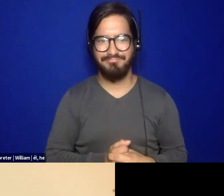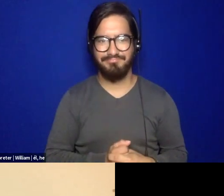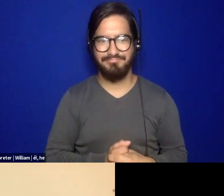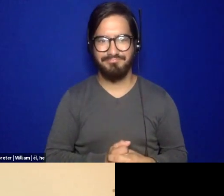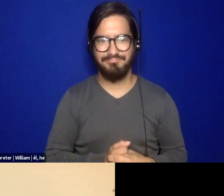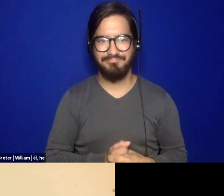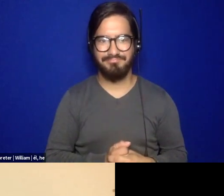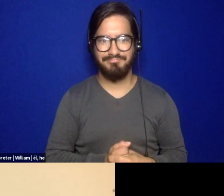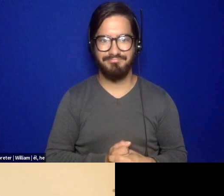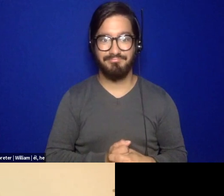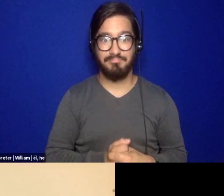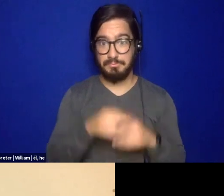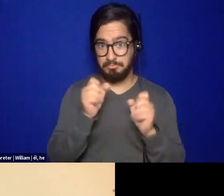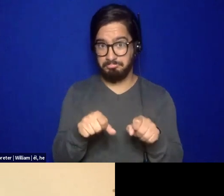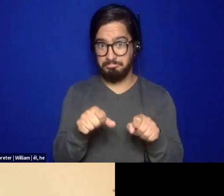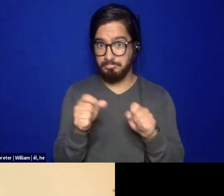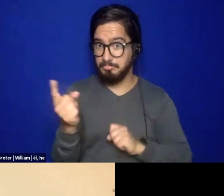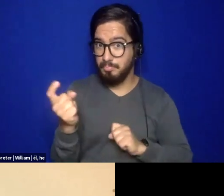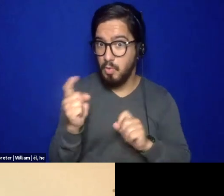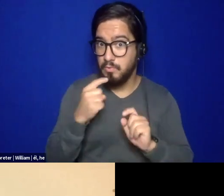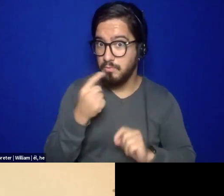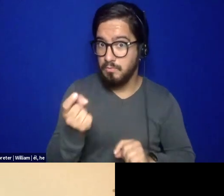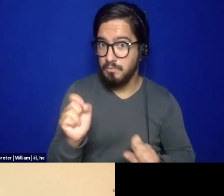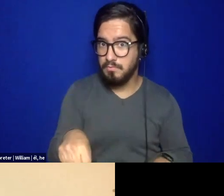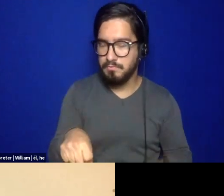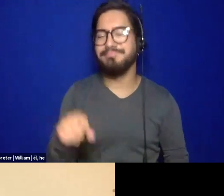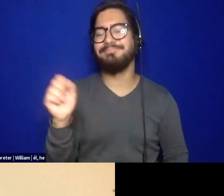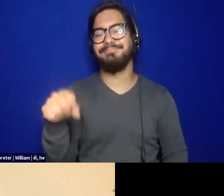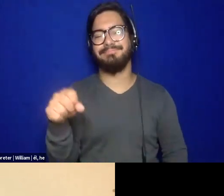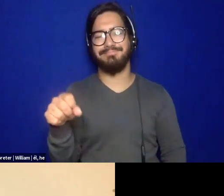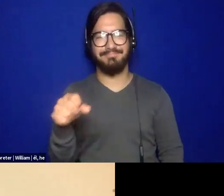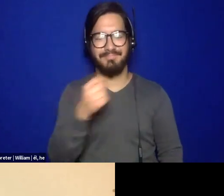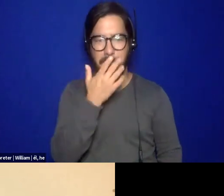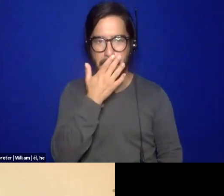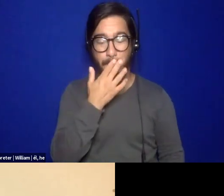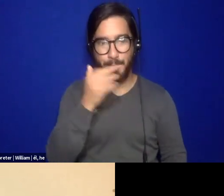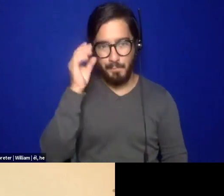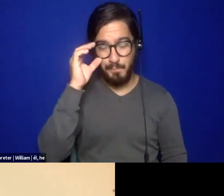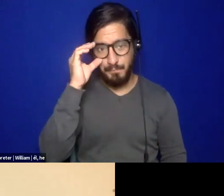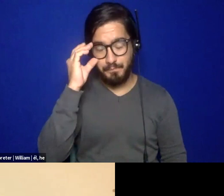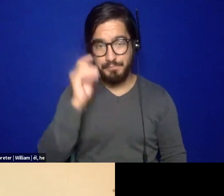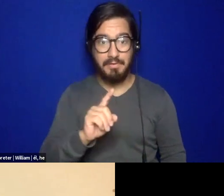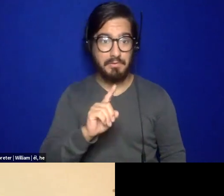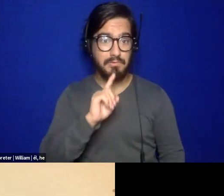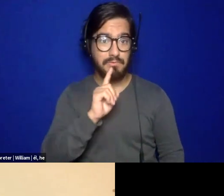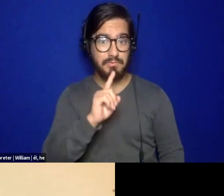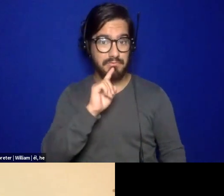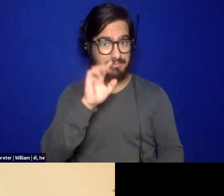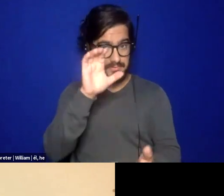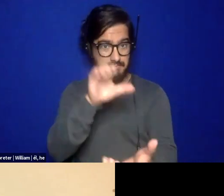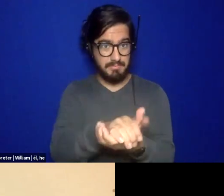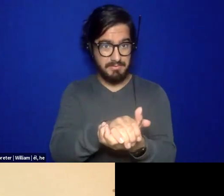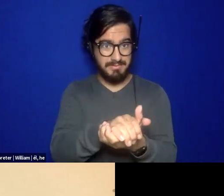do I have another second? Okay. Um, and so I, I, I really believe, yes, I do CBT.